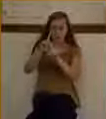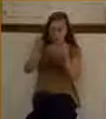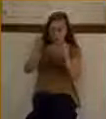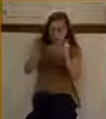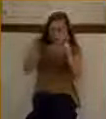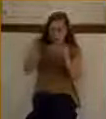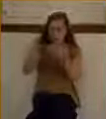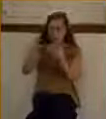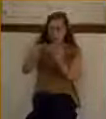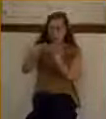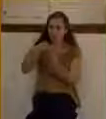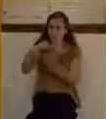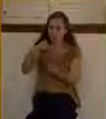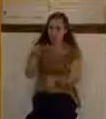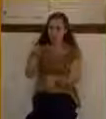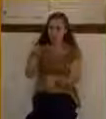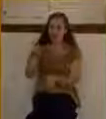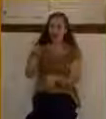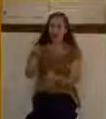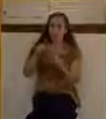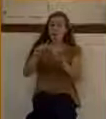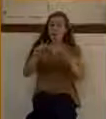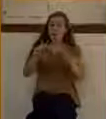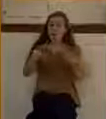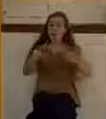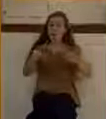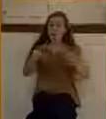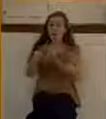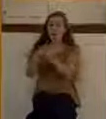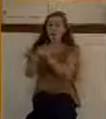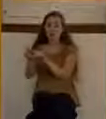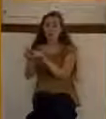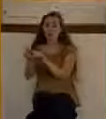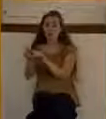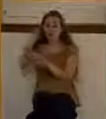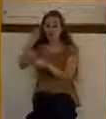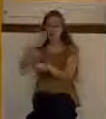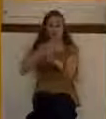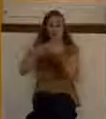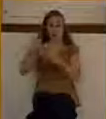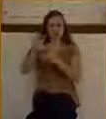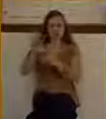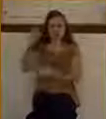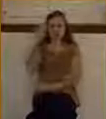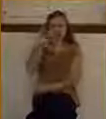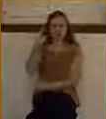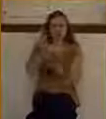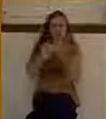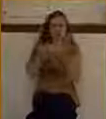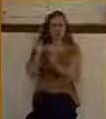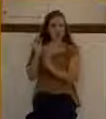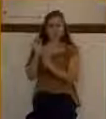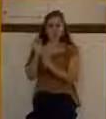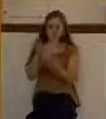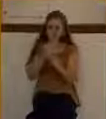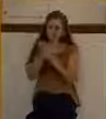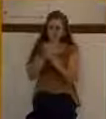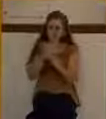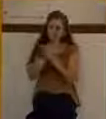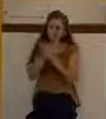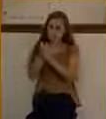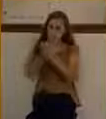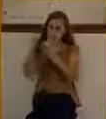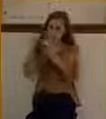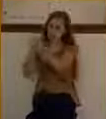Because Jesus had set his face like a flint to go to Jerusalem. He was determined to go there. He was on his way there.